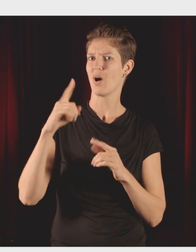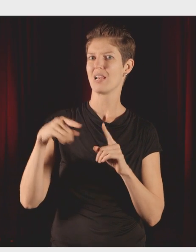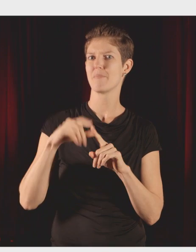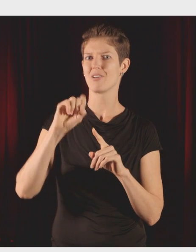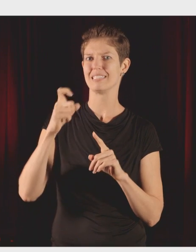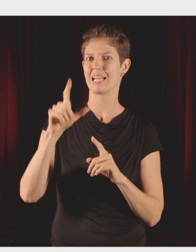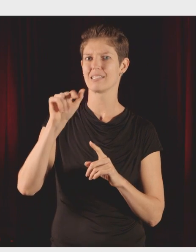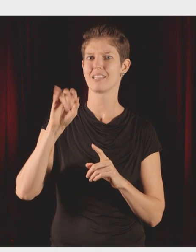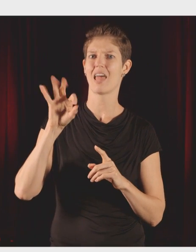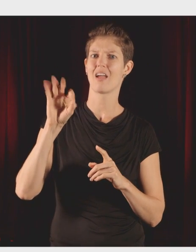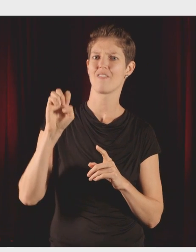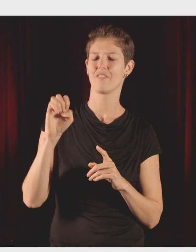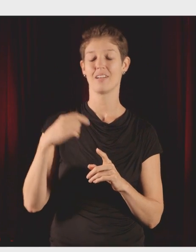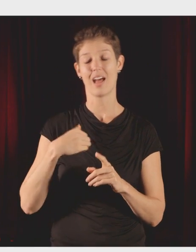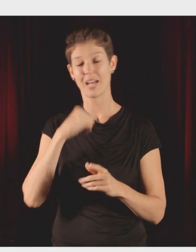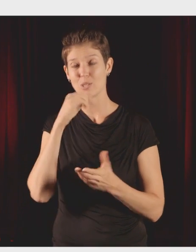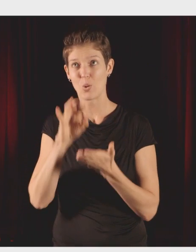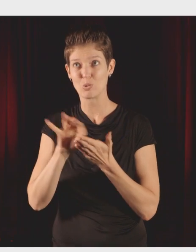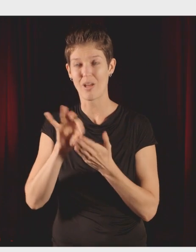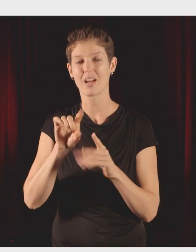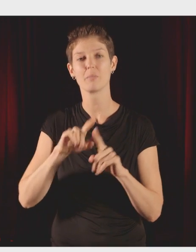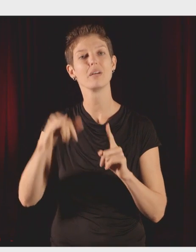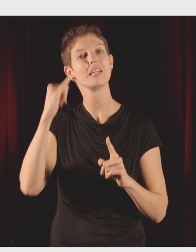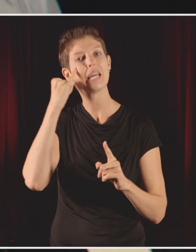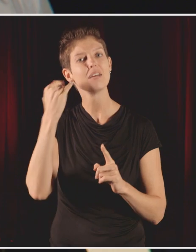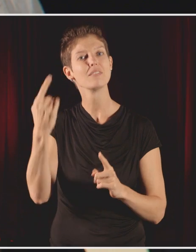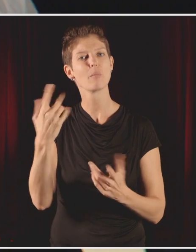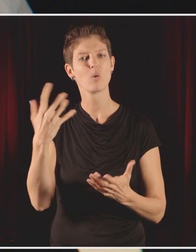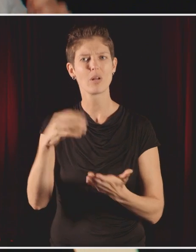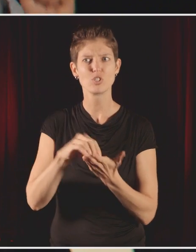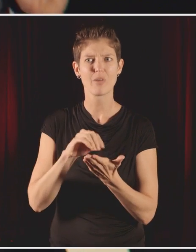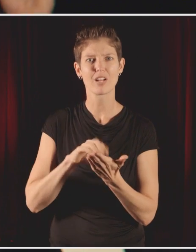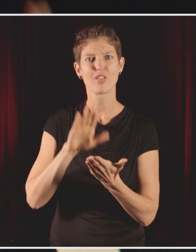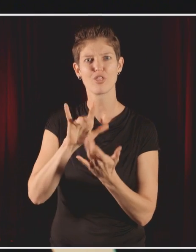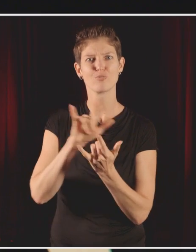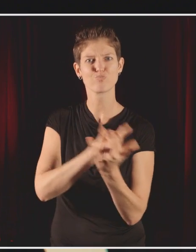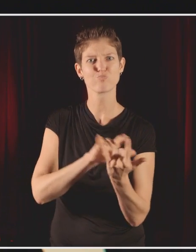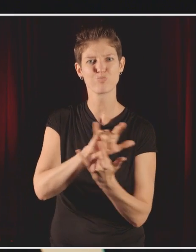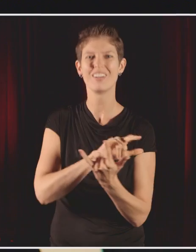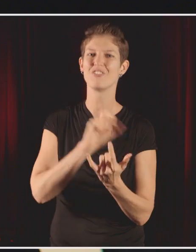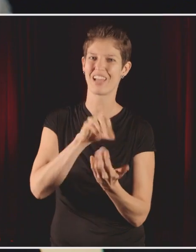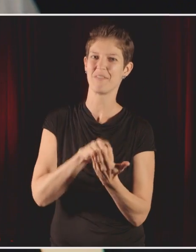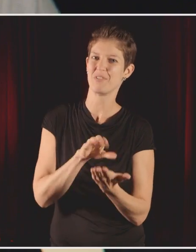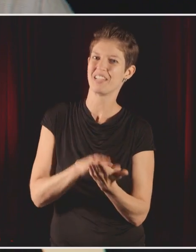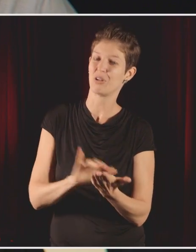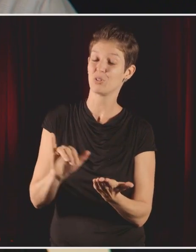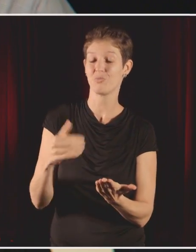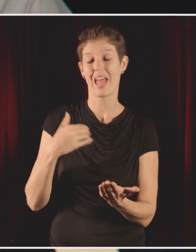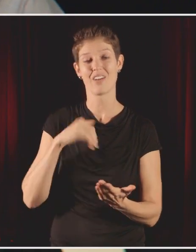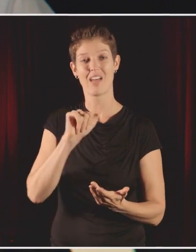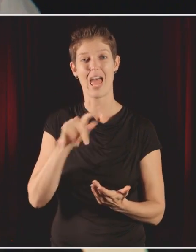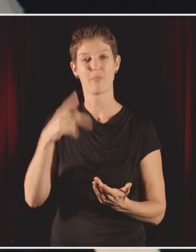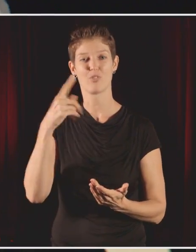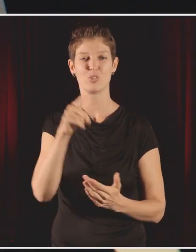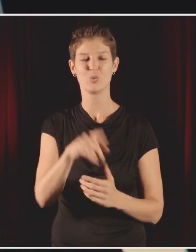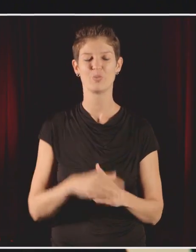my sex life on the Kinsey Institute app on that lower right-hand corner, but I thought, for those who just want to track passion, there's an app for you, too.